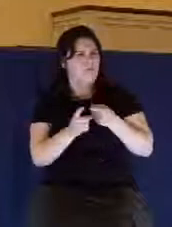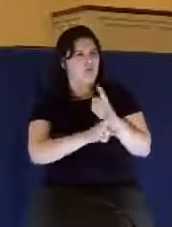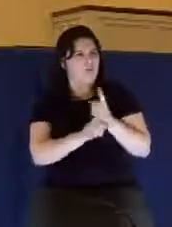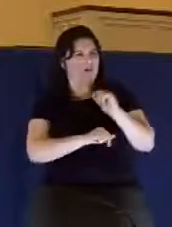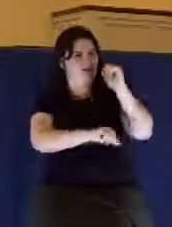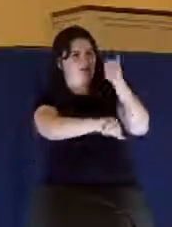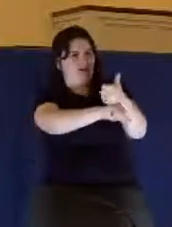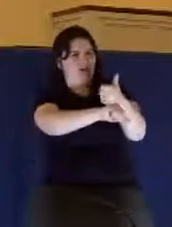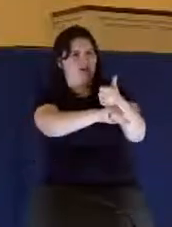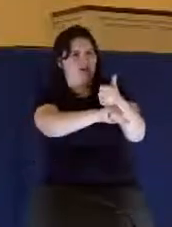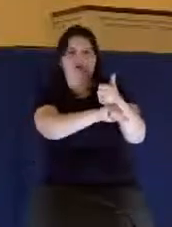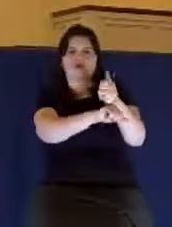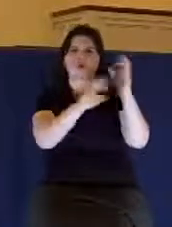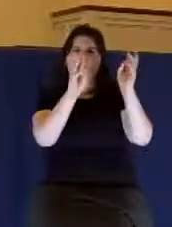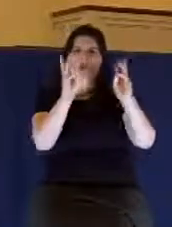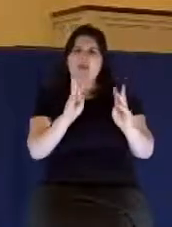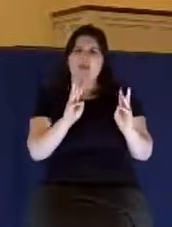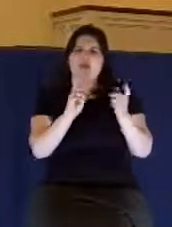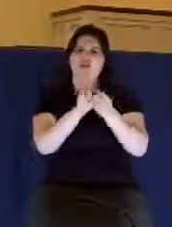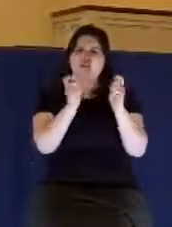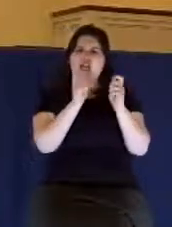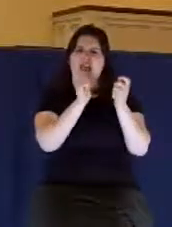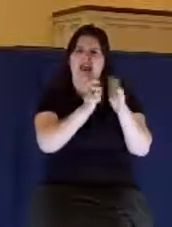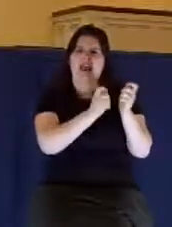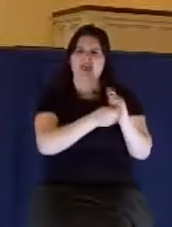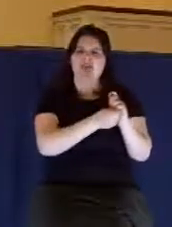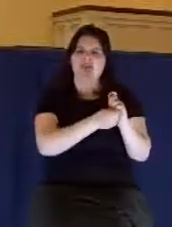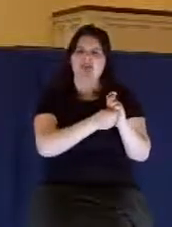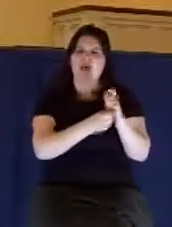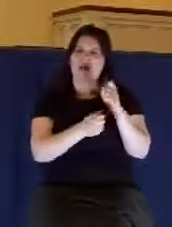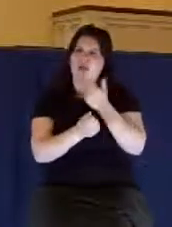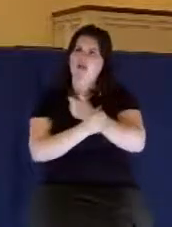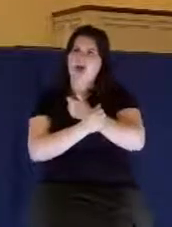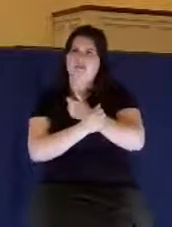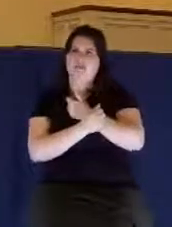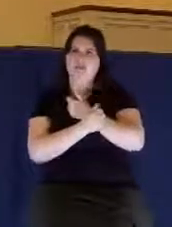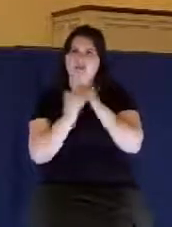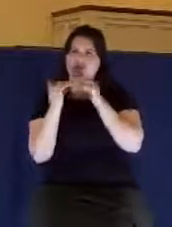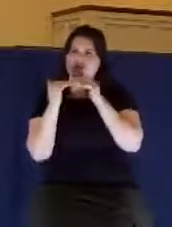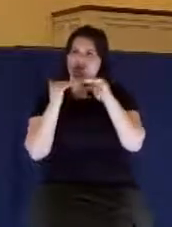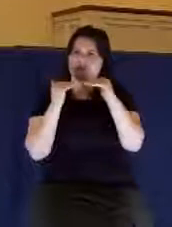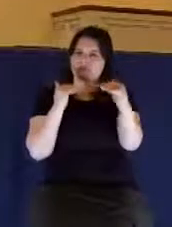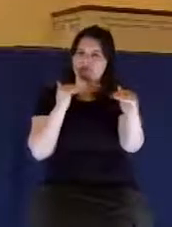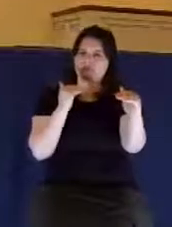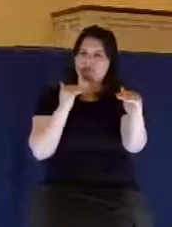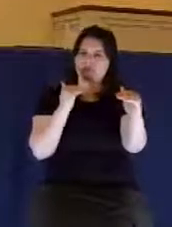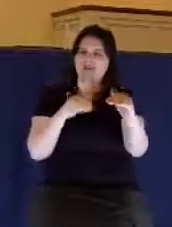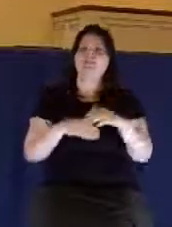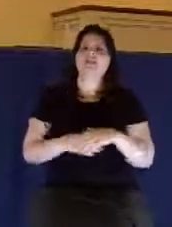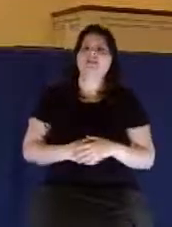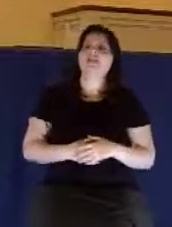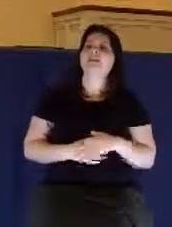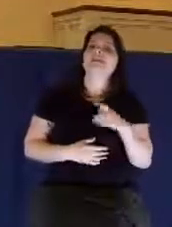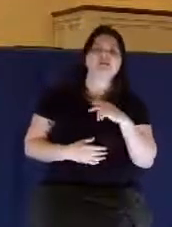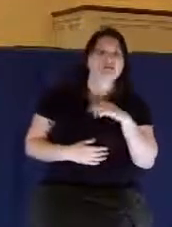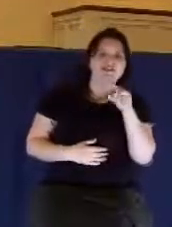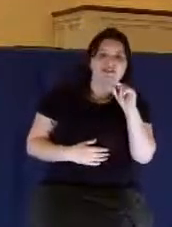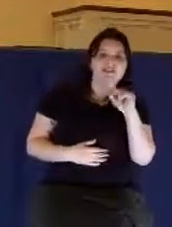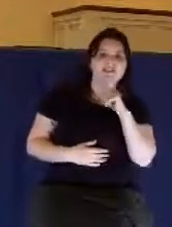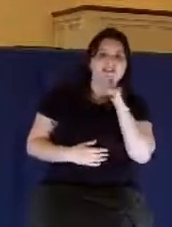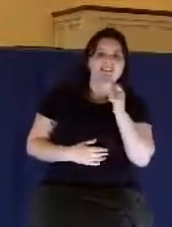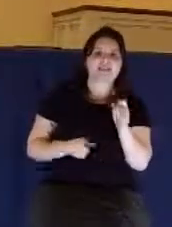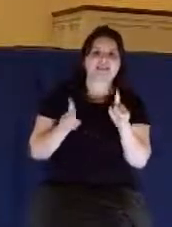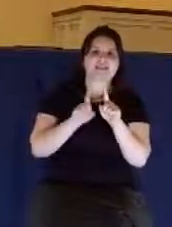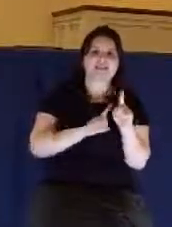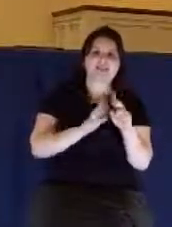Weather vanes are changeable, but God's love is constant. And Spurgeon says, no, the meaning of that is, no matter which way the wind blows, God is love.